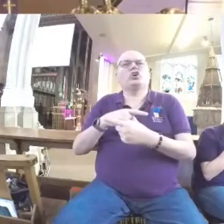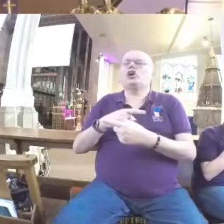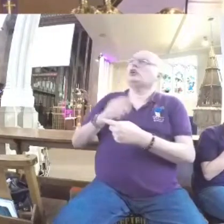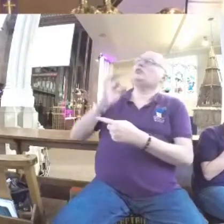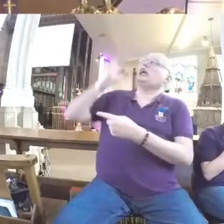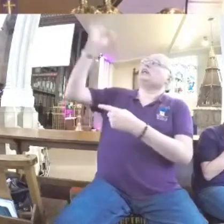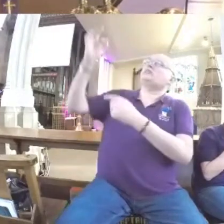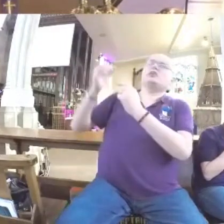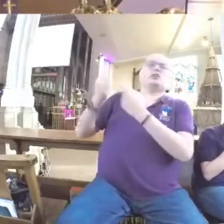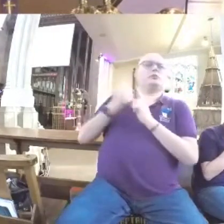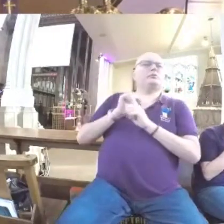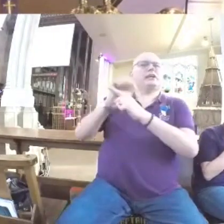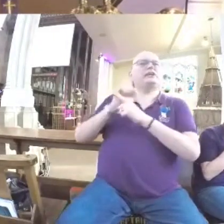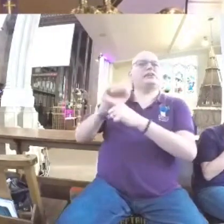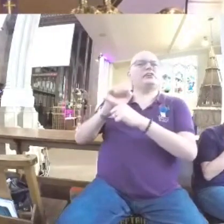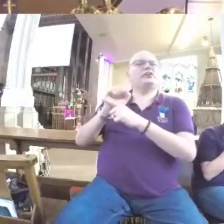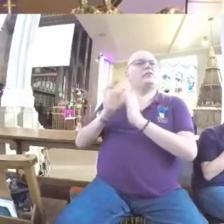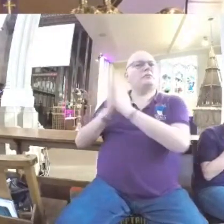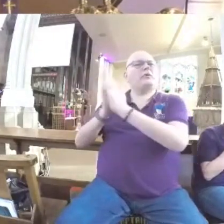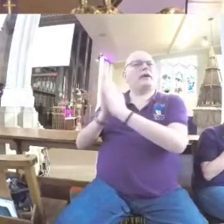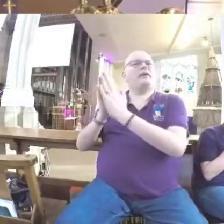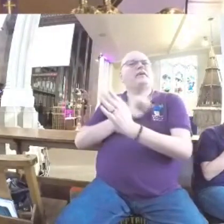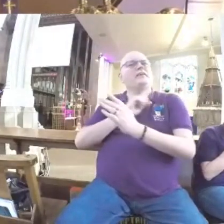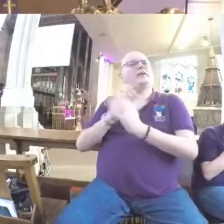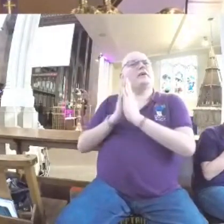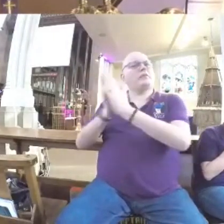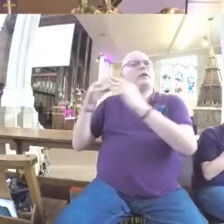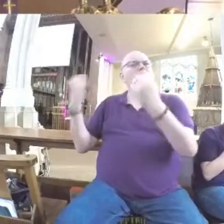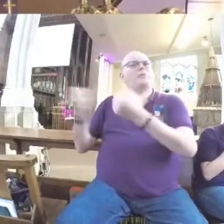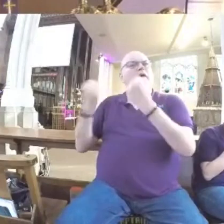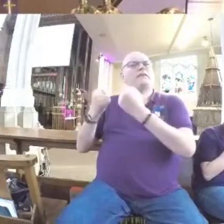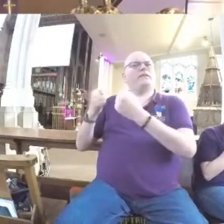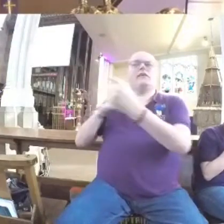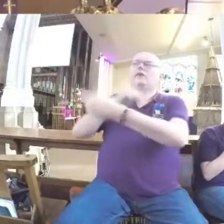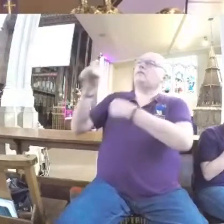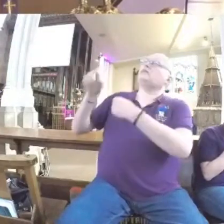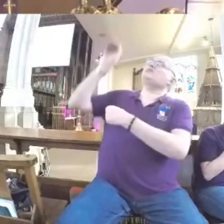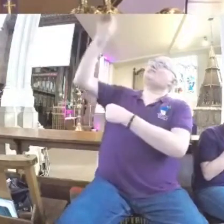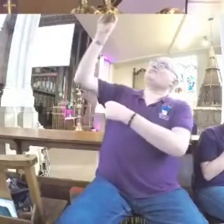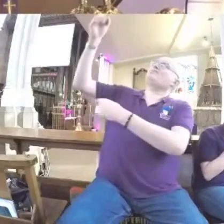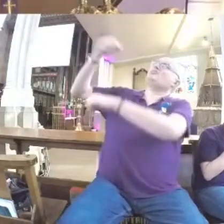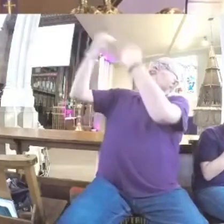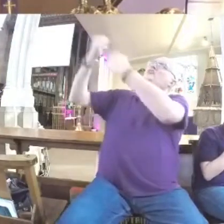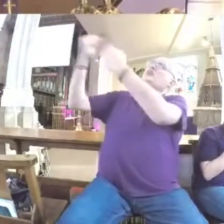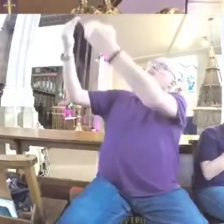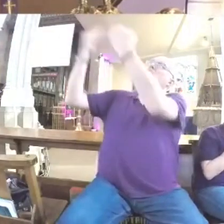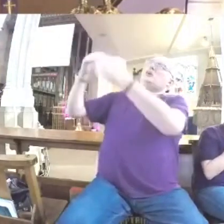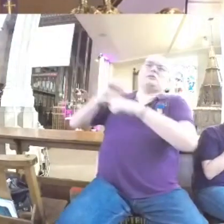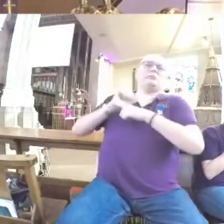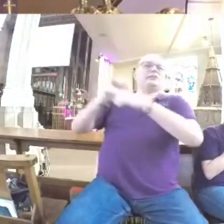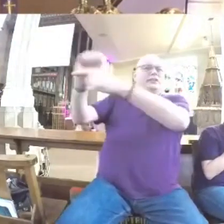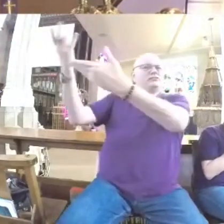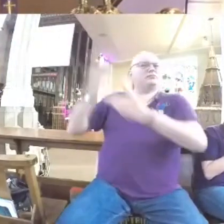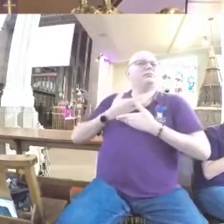protection, because prayer is a powerful way that God has given us to reach out for strength, mercy, and protection.